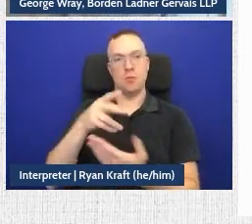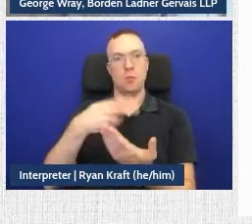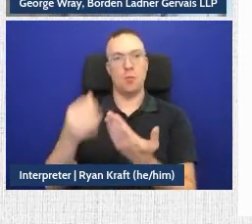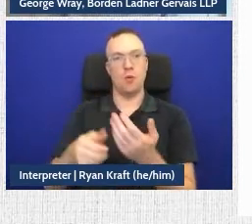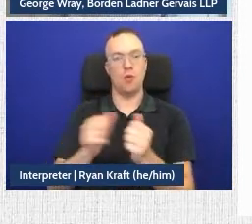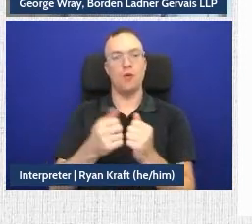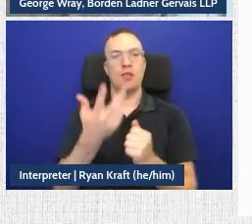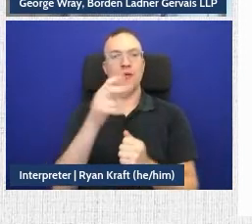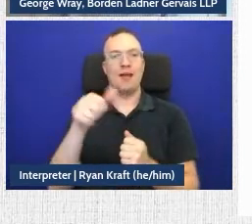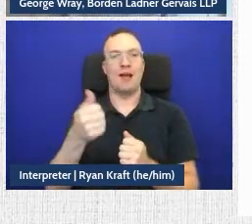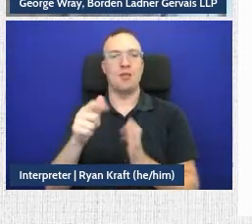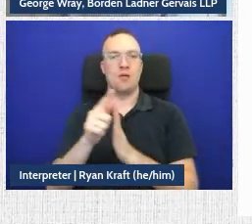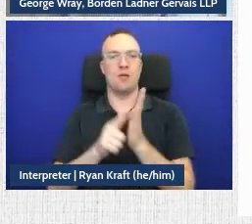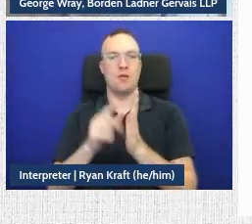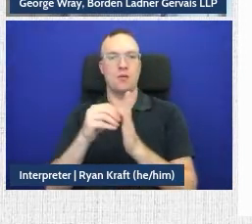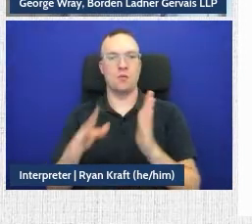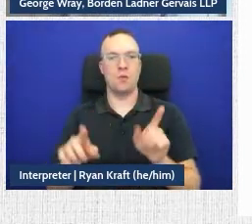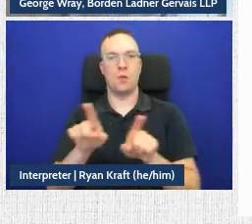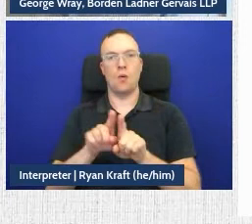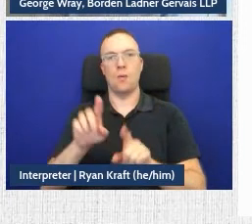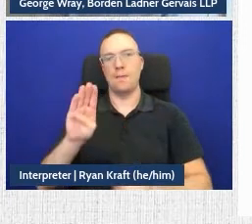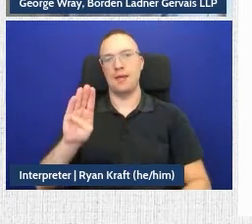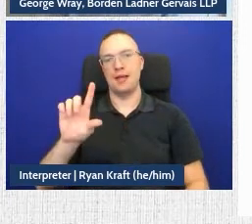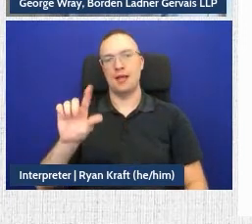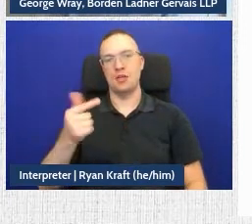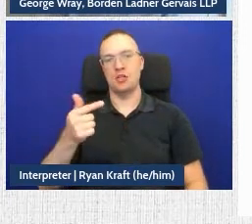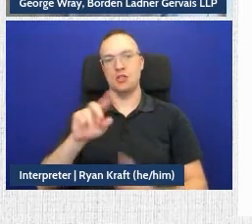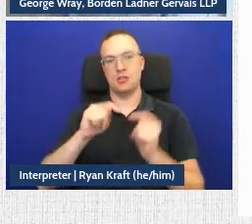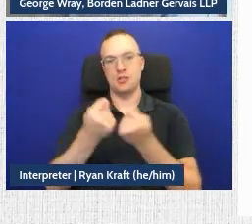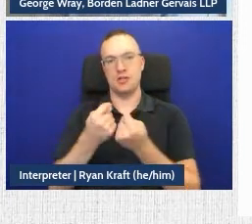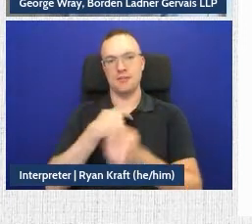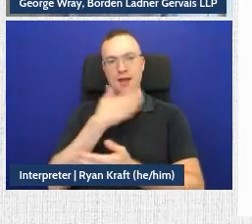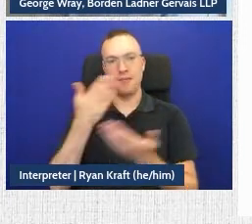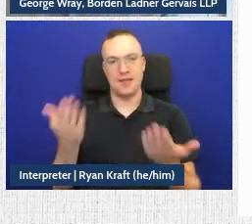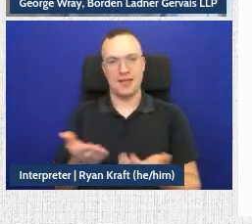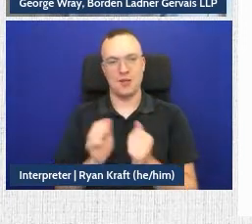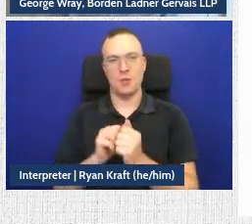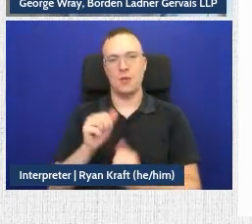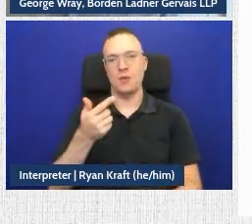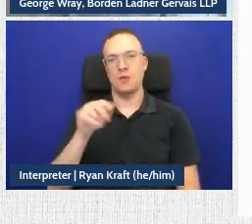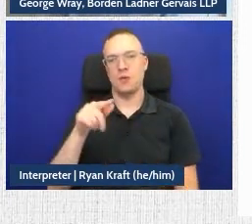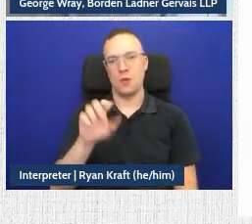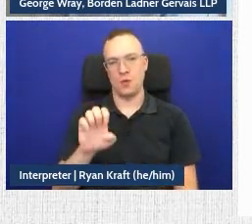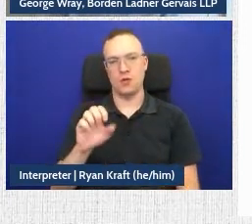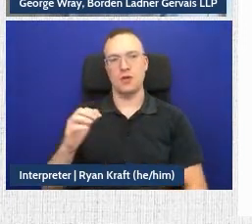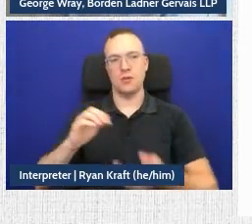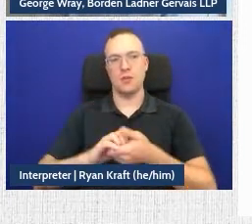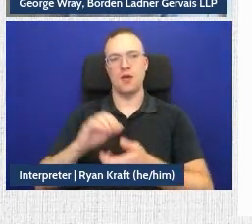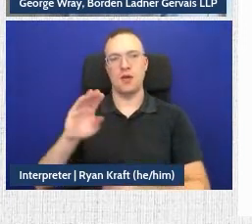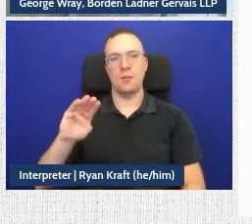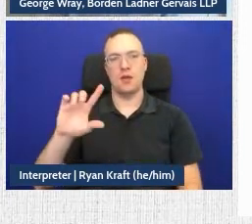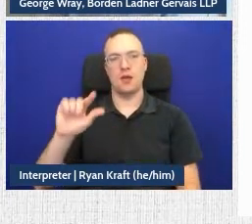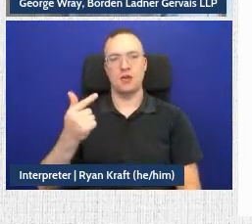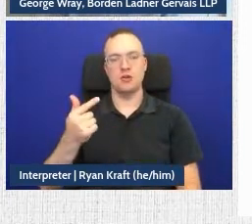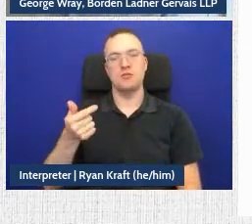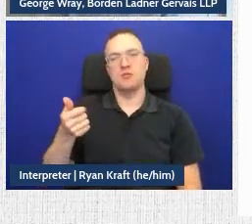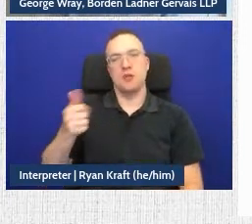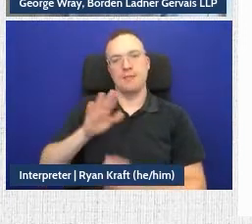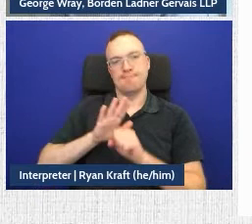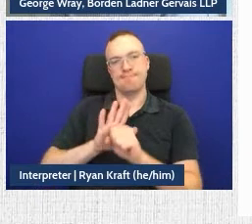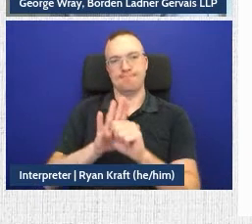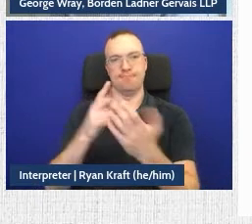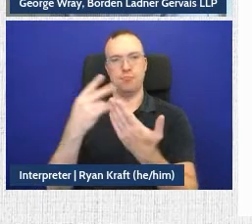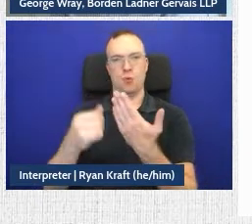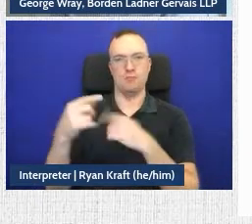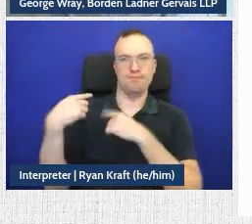other law students and the BLG team. I'm also here with George, a partner at BLG, who has really been championing this project